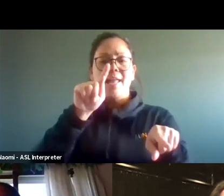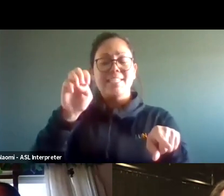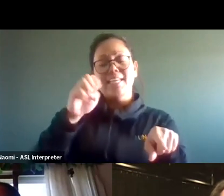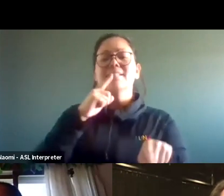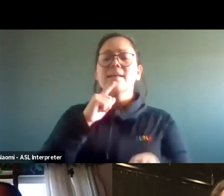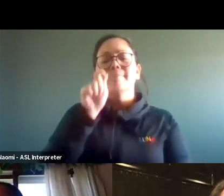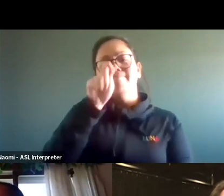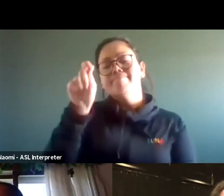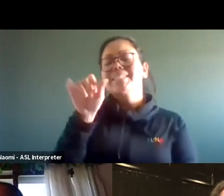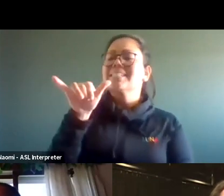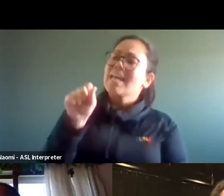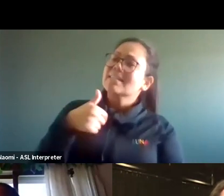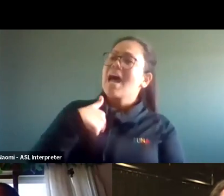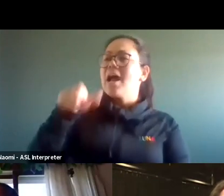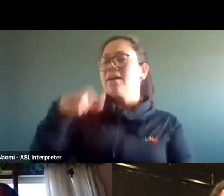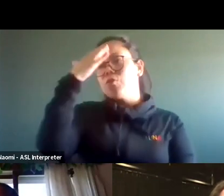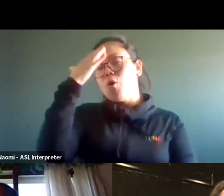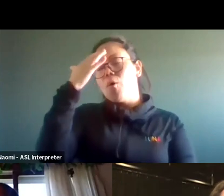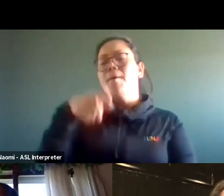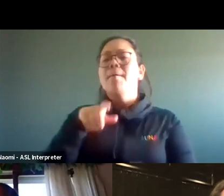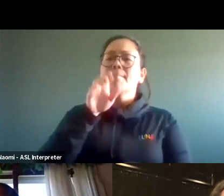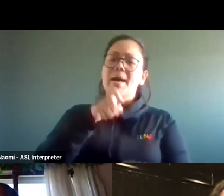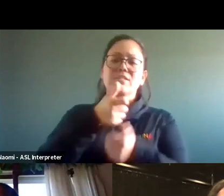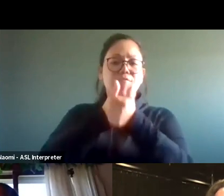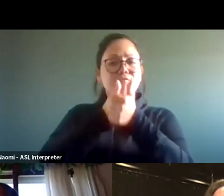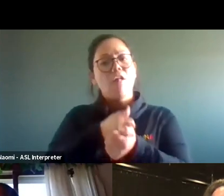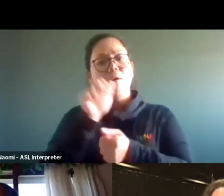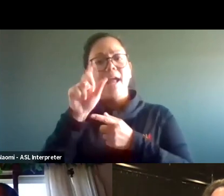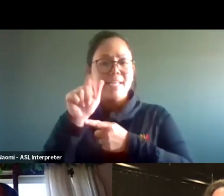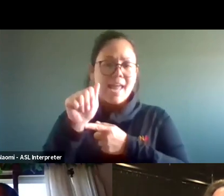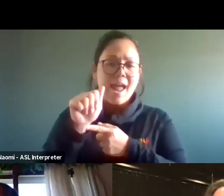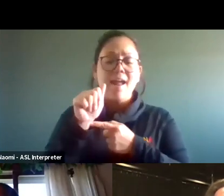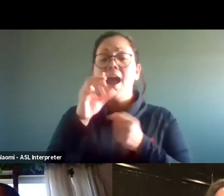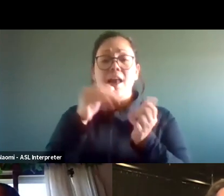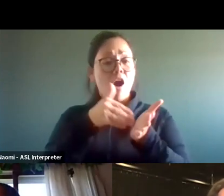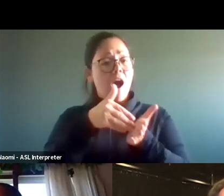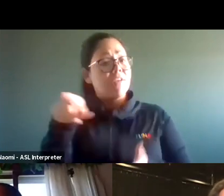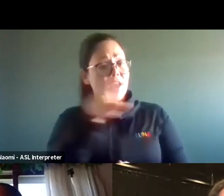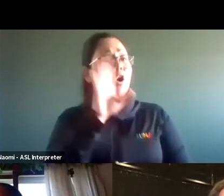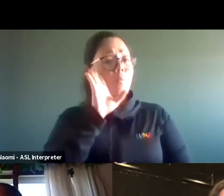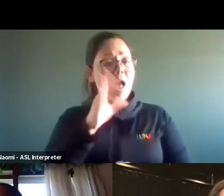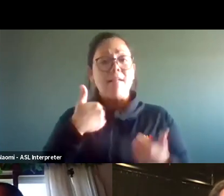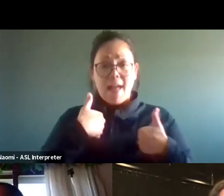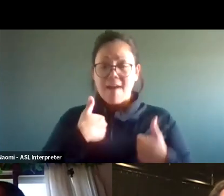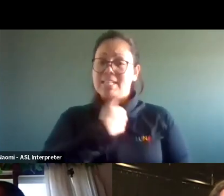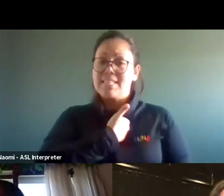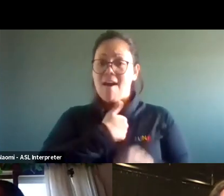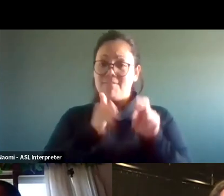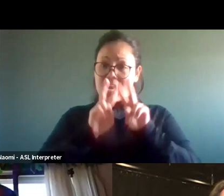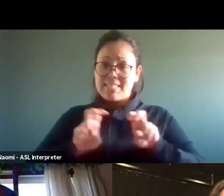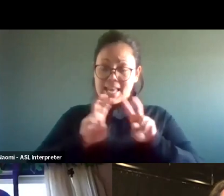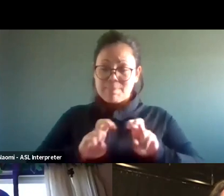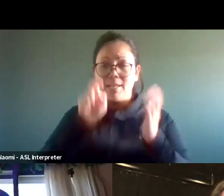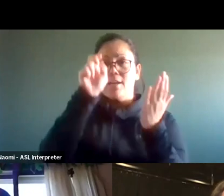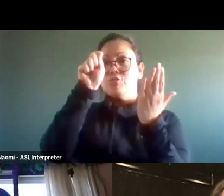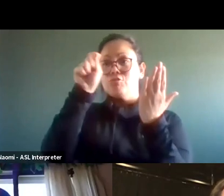they need to be ADA compliant and many will do the self-assessment checklist. A lot of